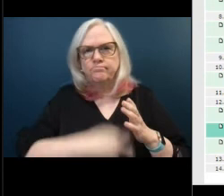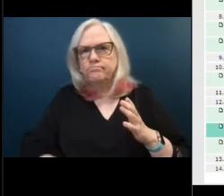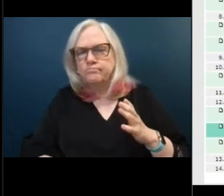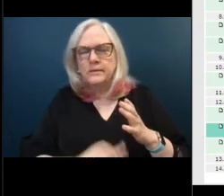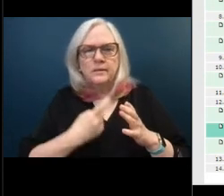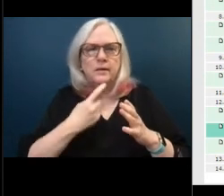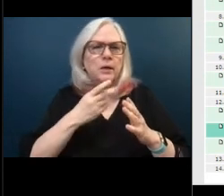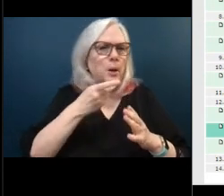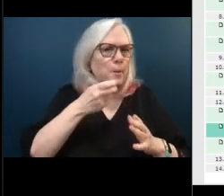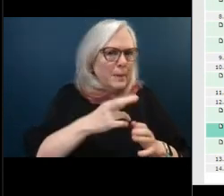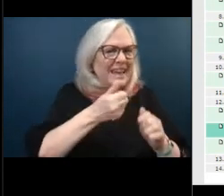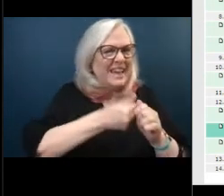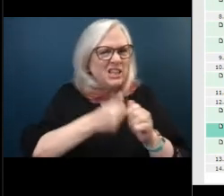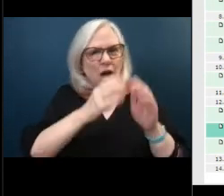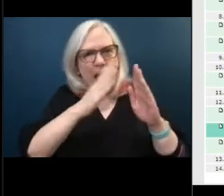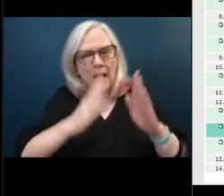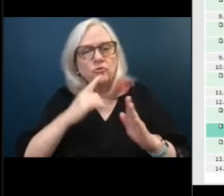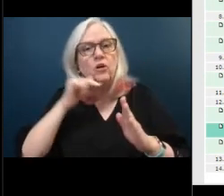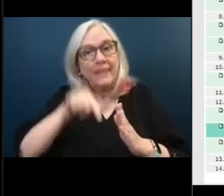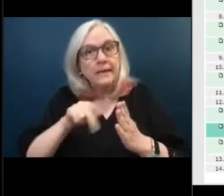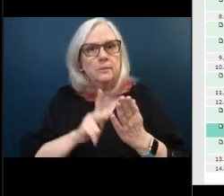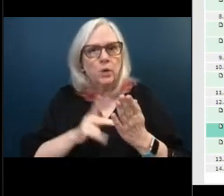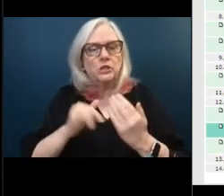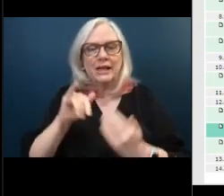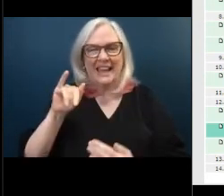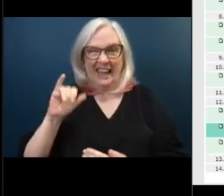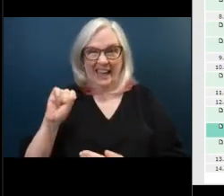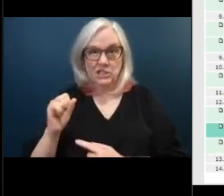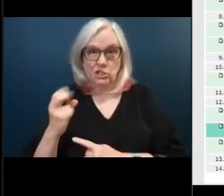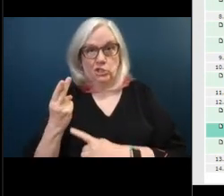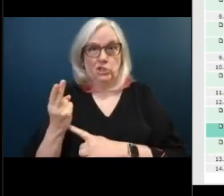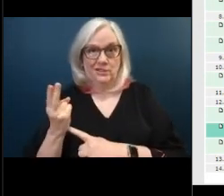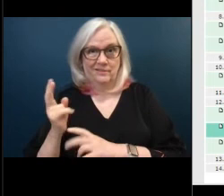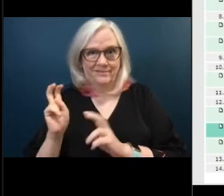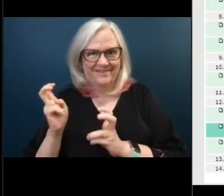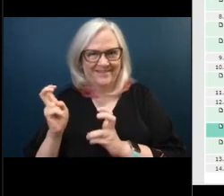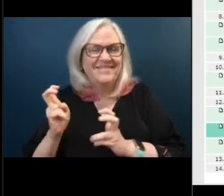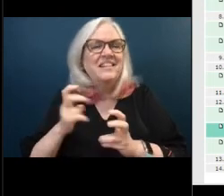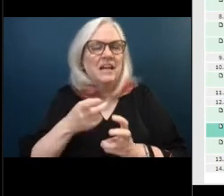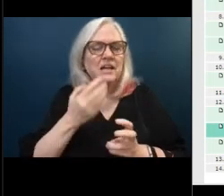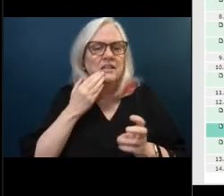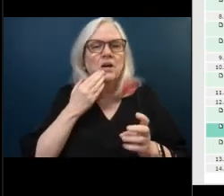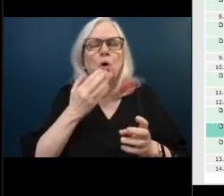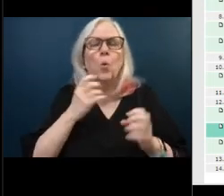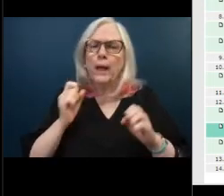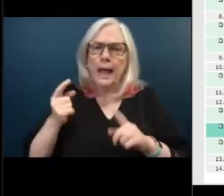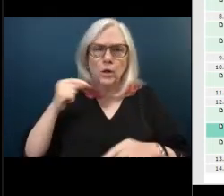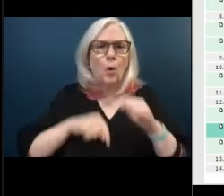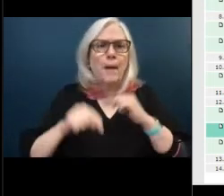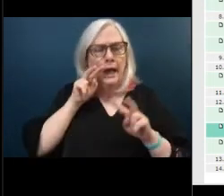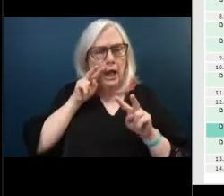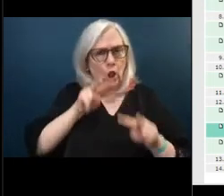yes i mean i know it's not we can go back and look at that how the assessment was done um